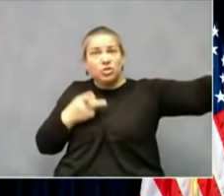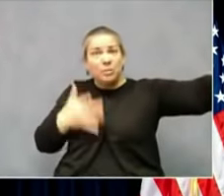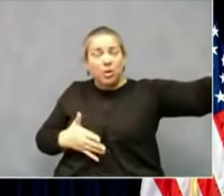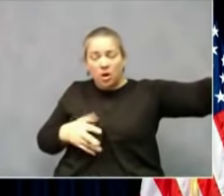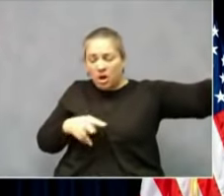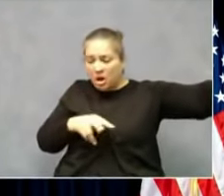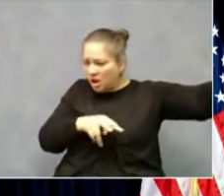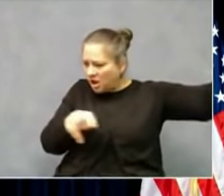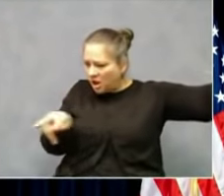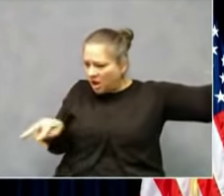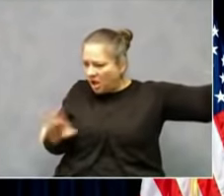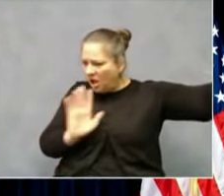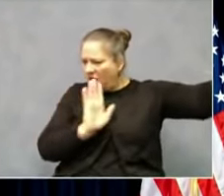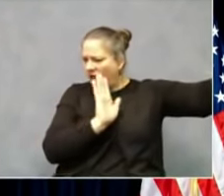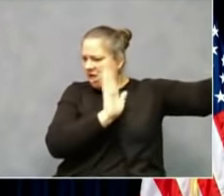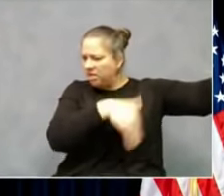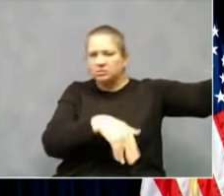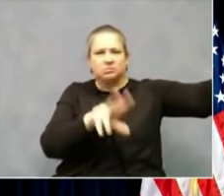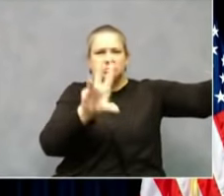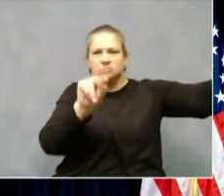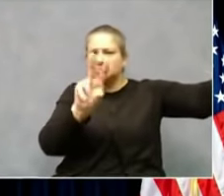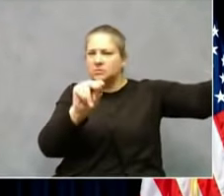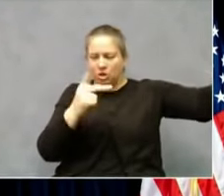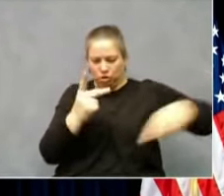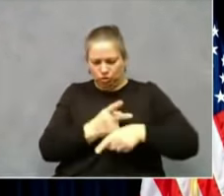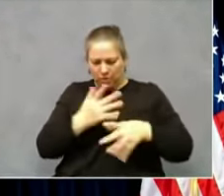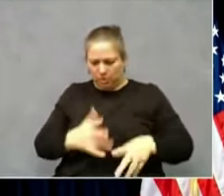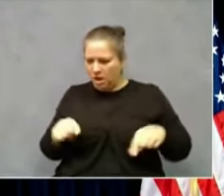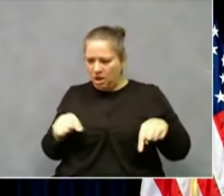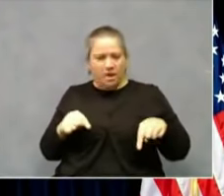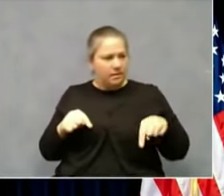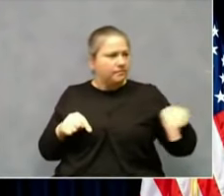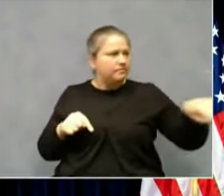up or, oh, that person who passed away was already old.